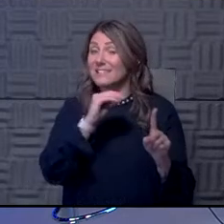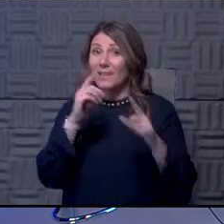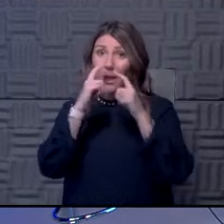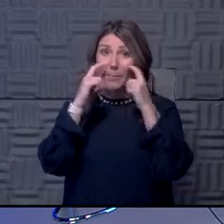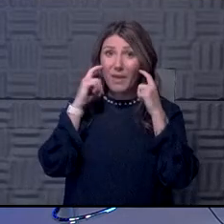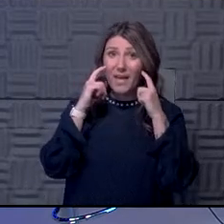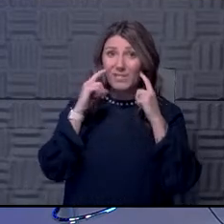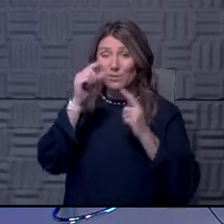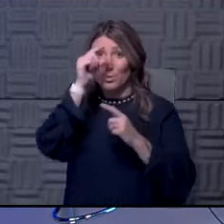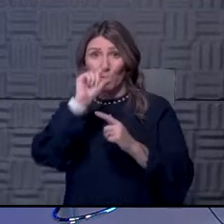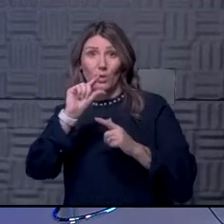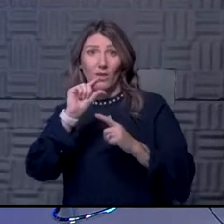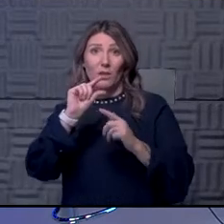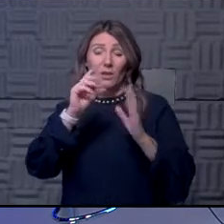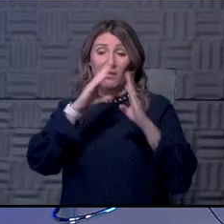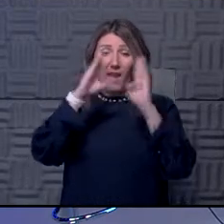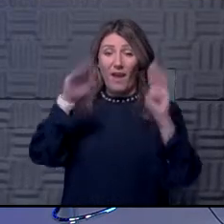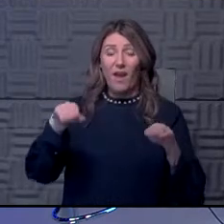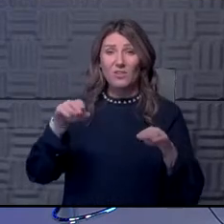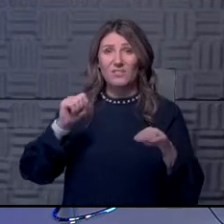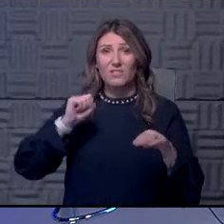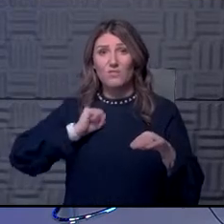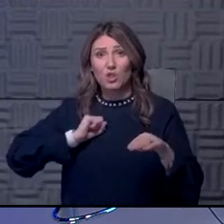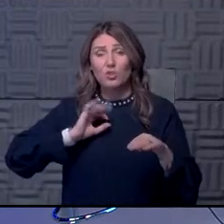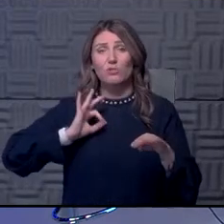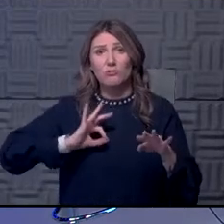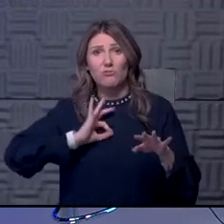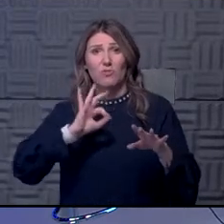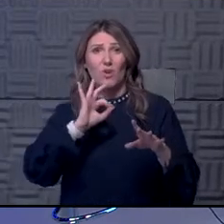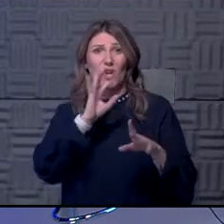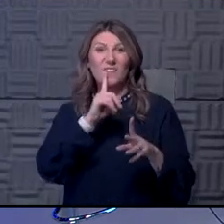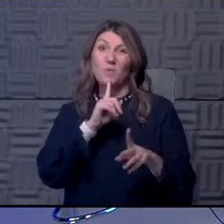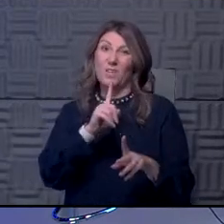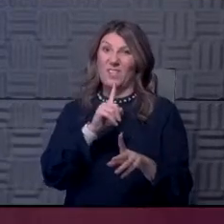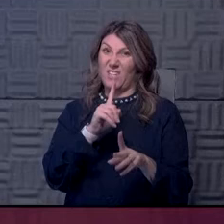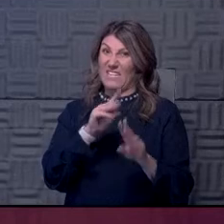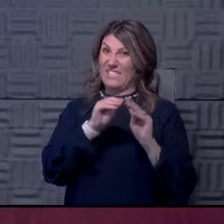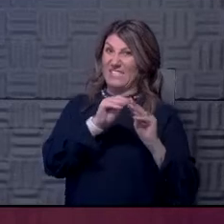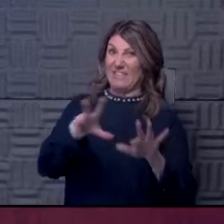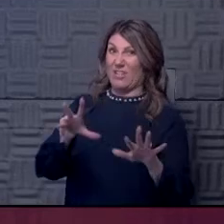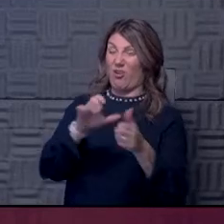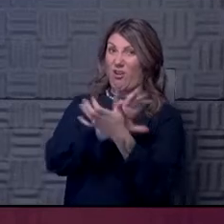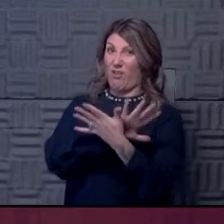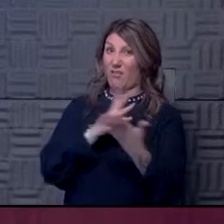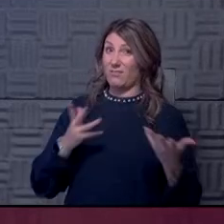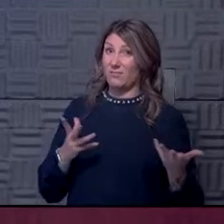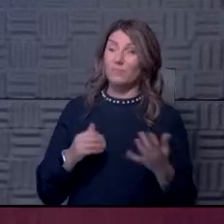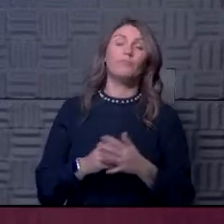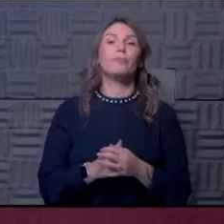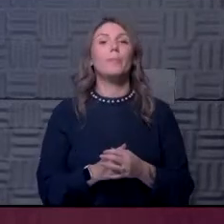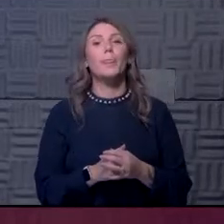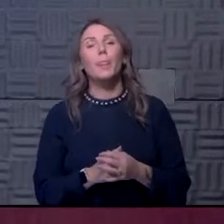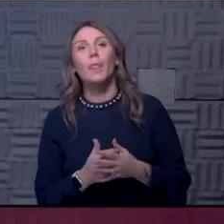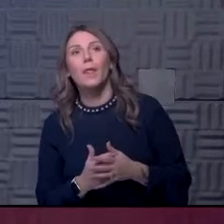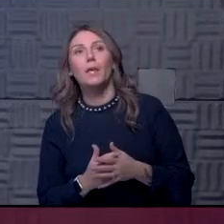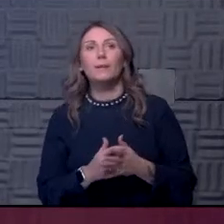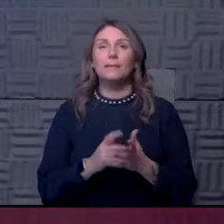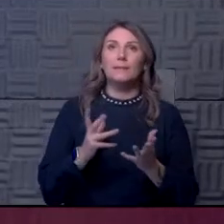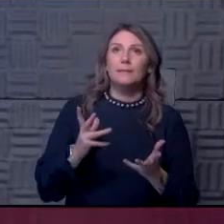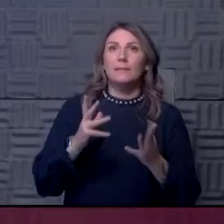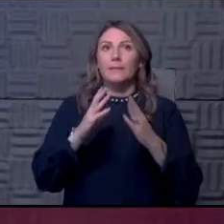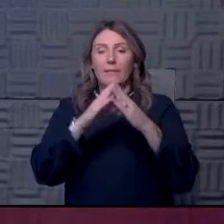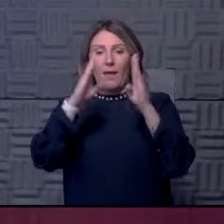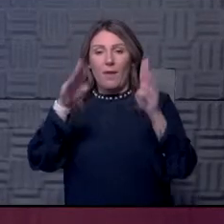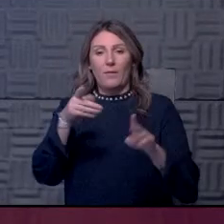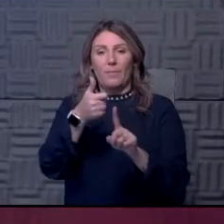continue to be the bad apple that threatens the whole bunch and what can you do about it? You know, the, the, the houses themselves have actually